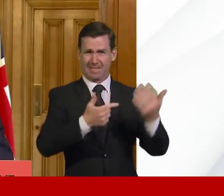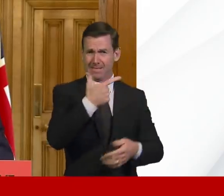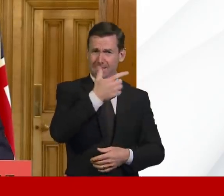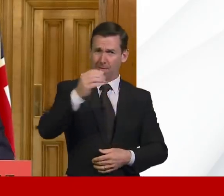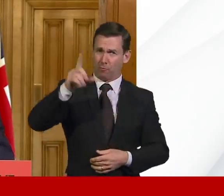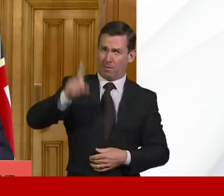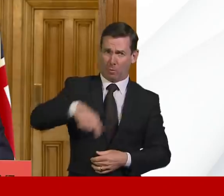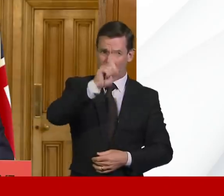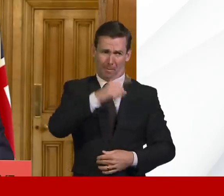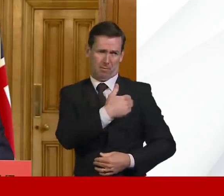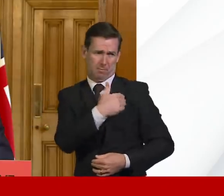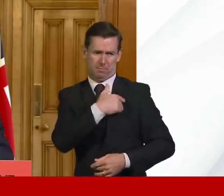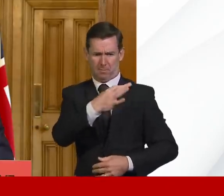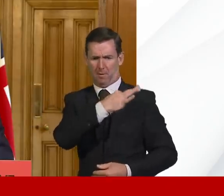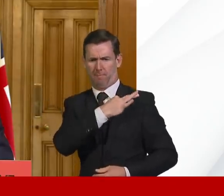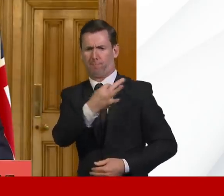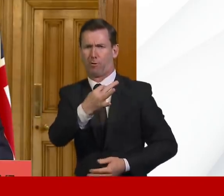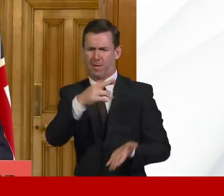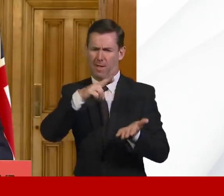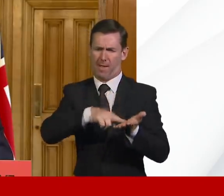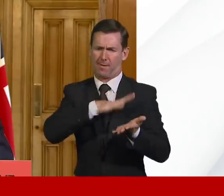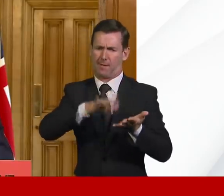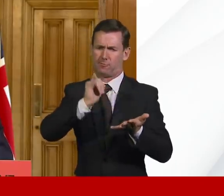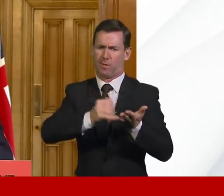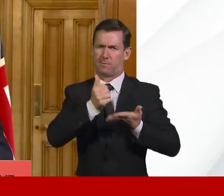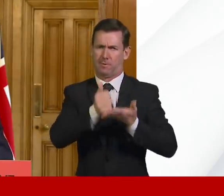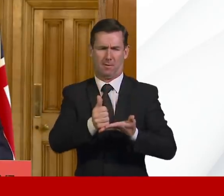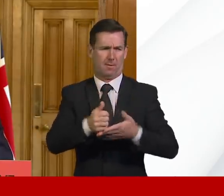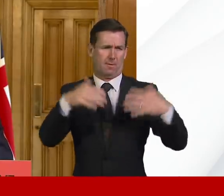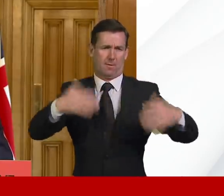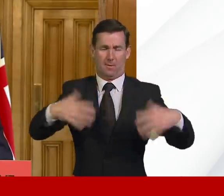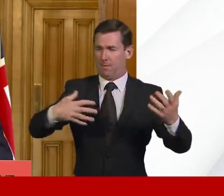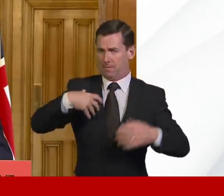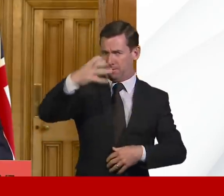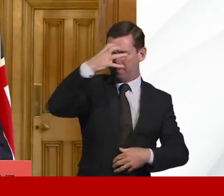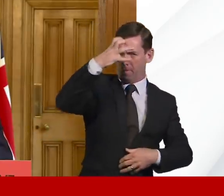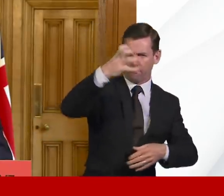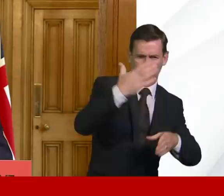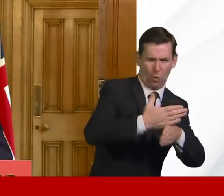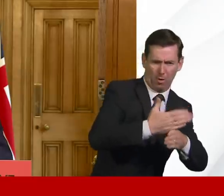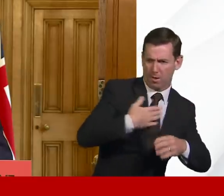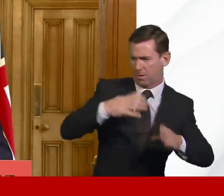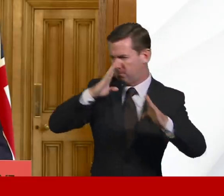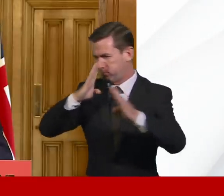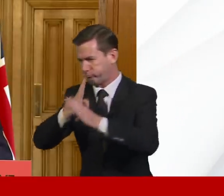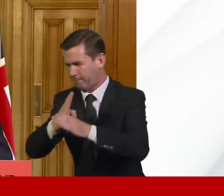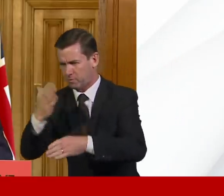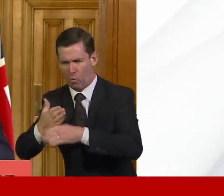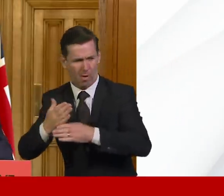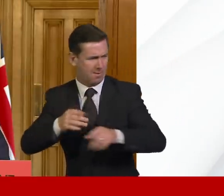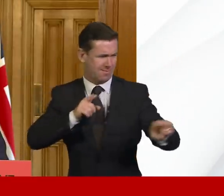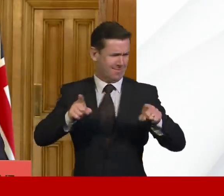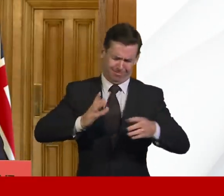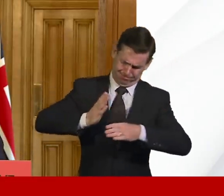Or those in the public and private sector working hard to keep our country safe and moving.